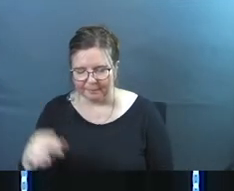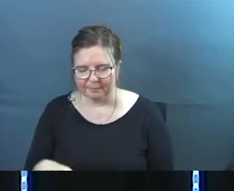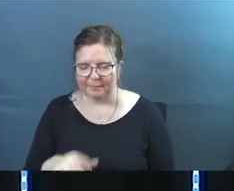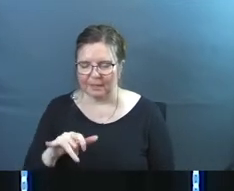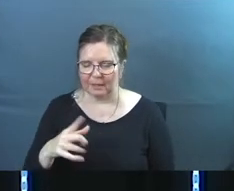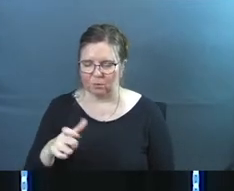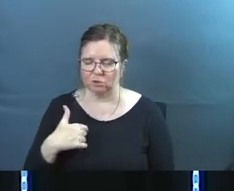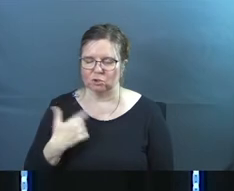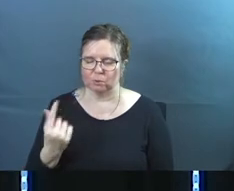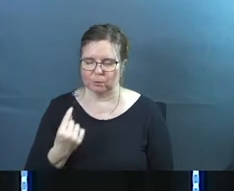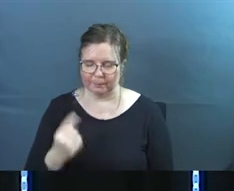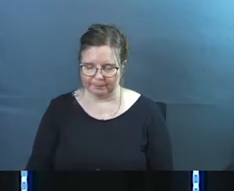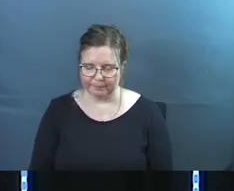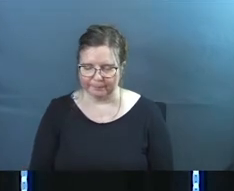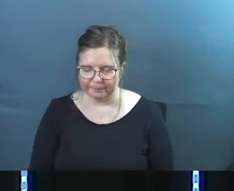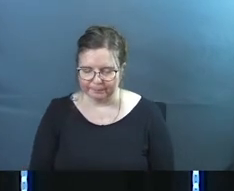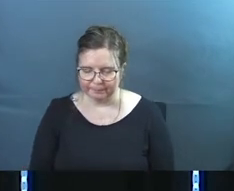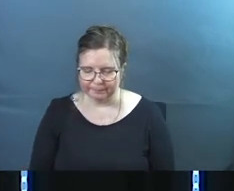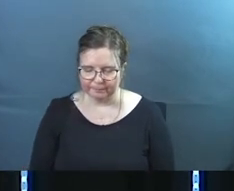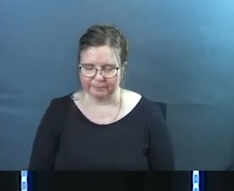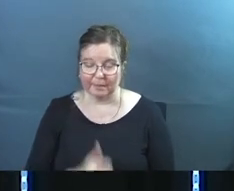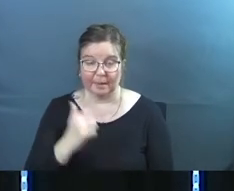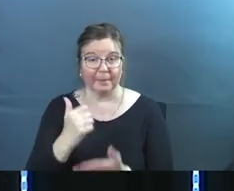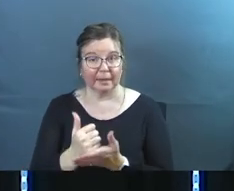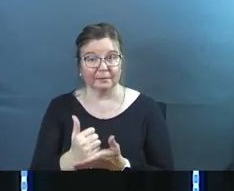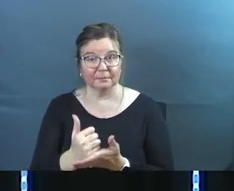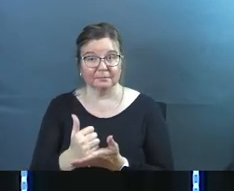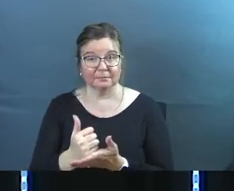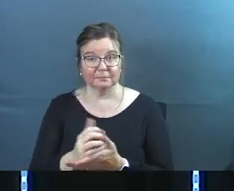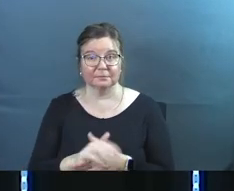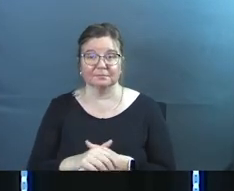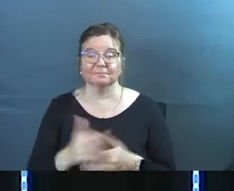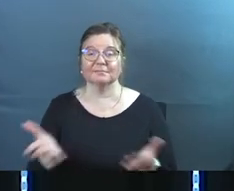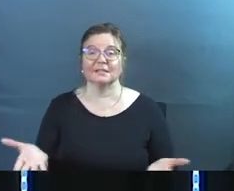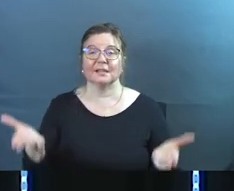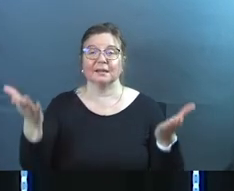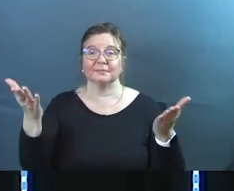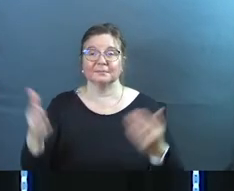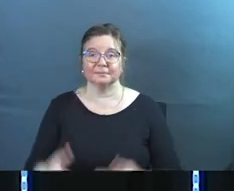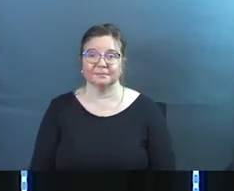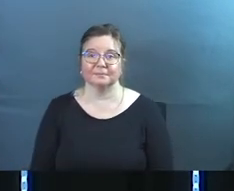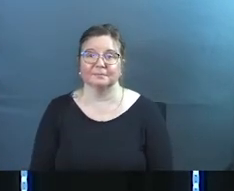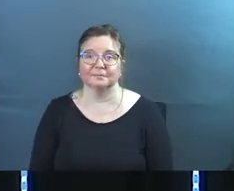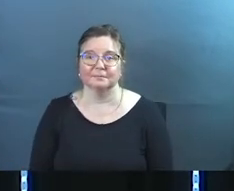and that's what we should do amen why don't you guys stand